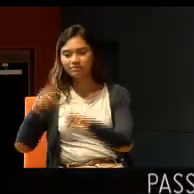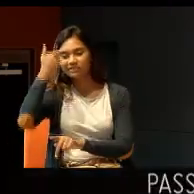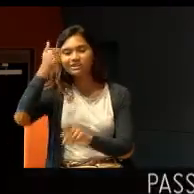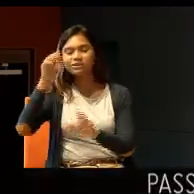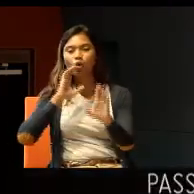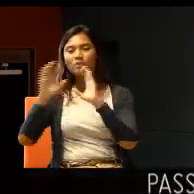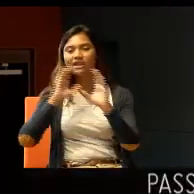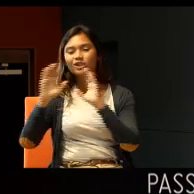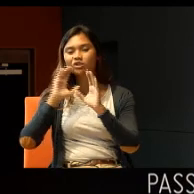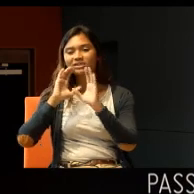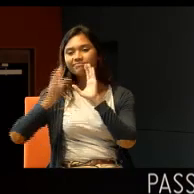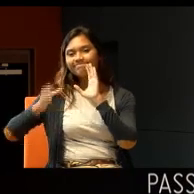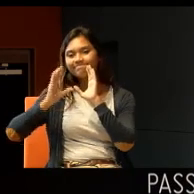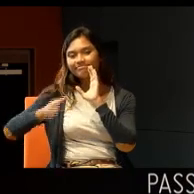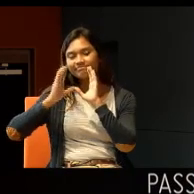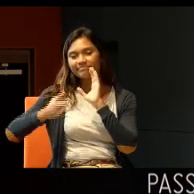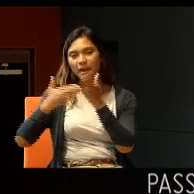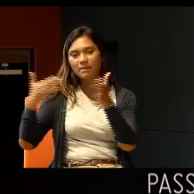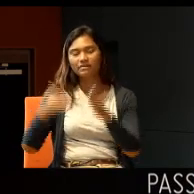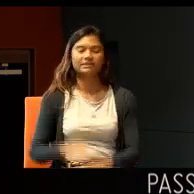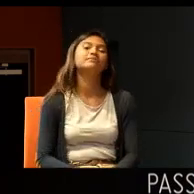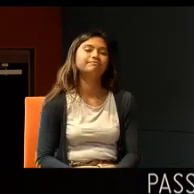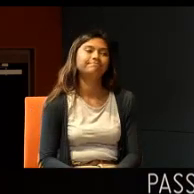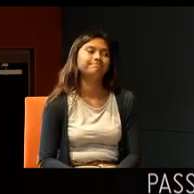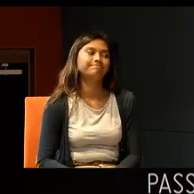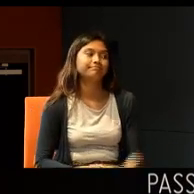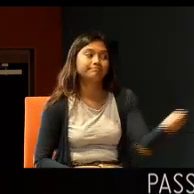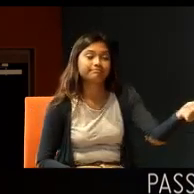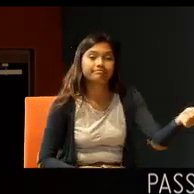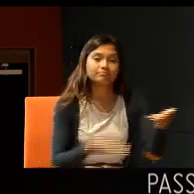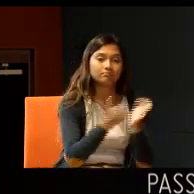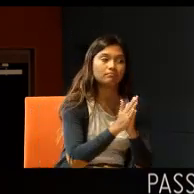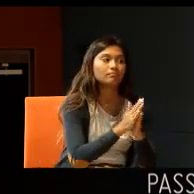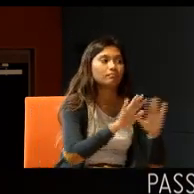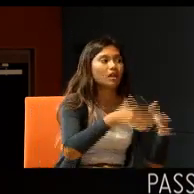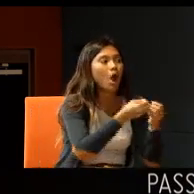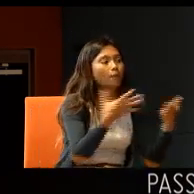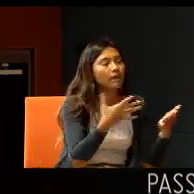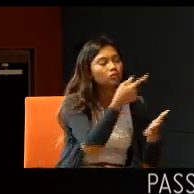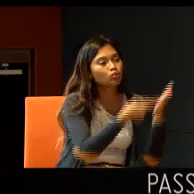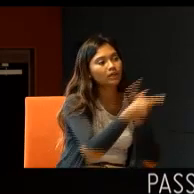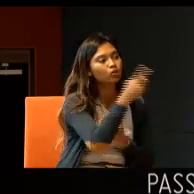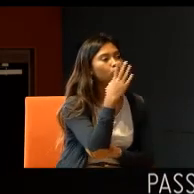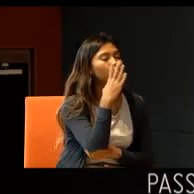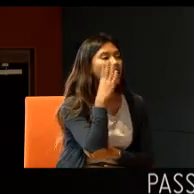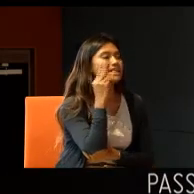So that's how, my deafness, has affected me. So how much, of what you have experienced, in terms of, how